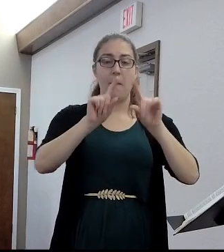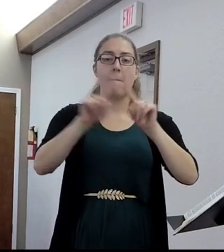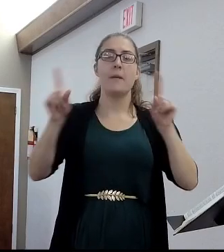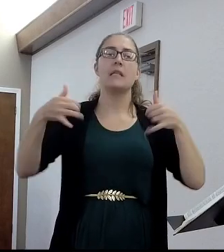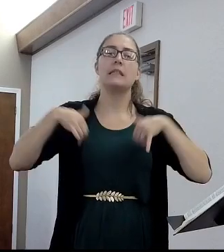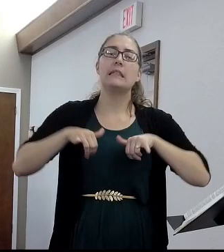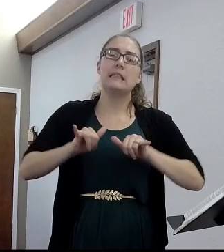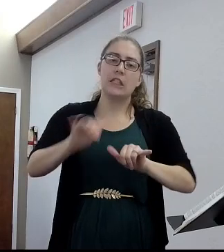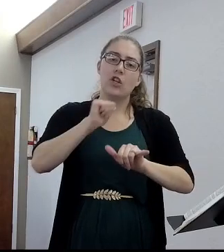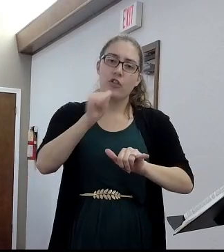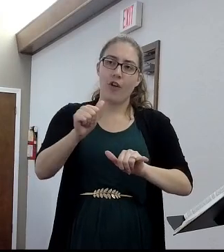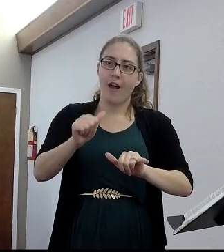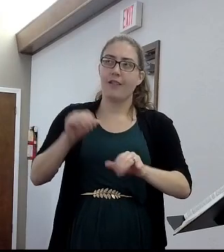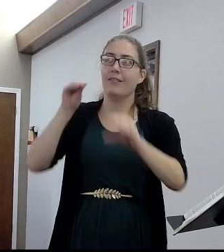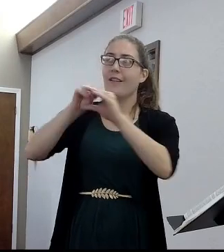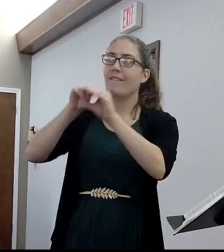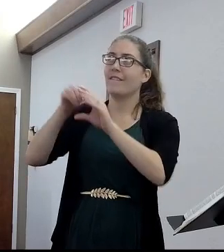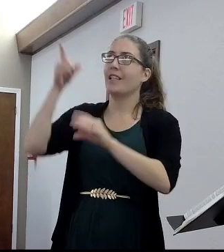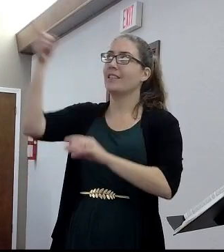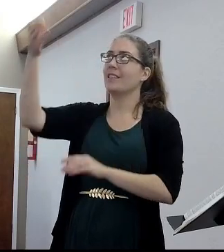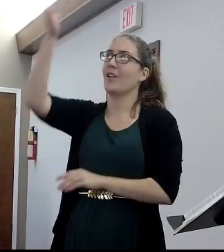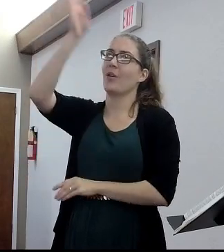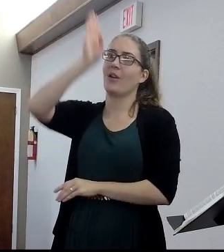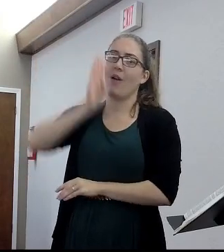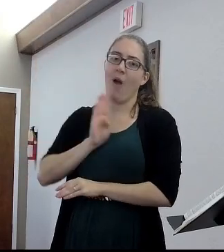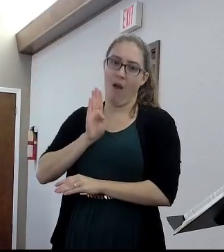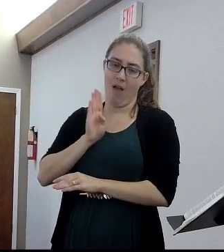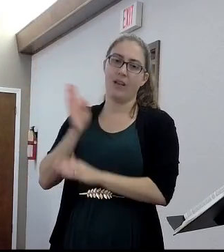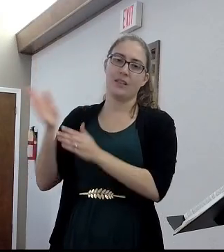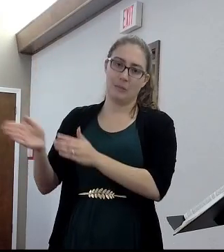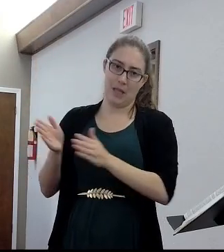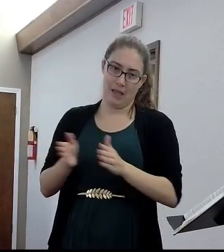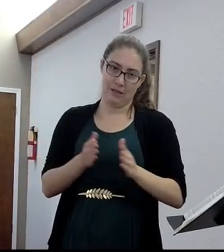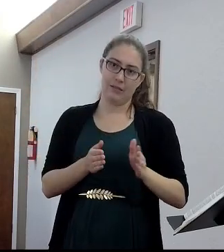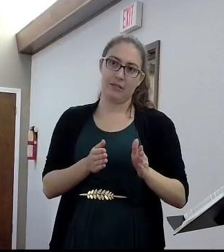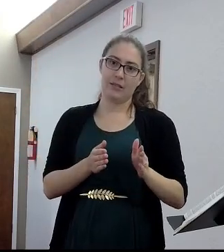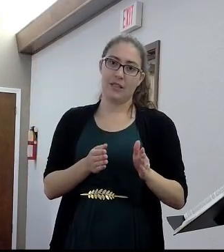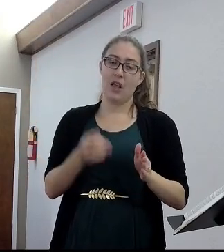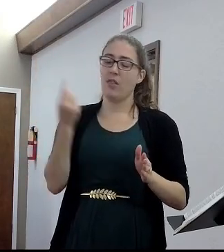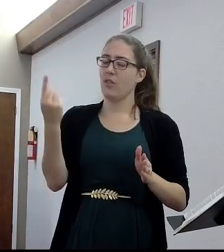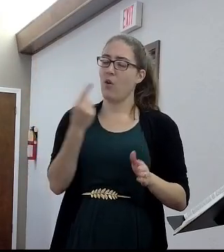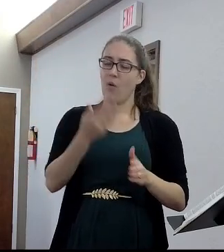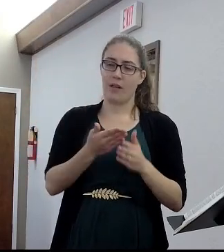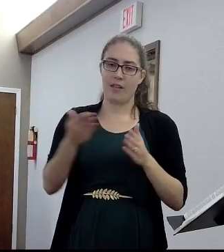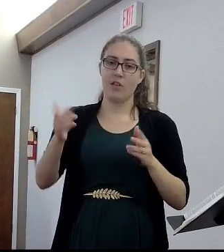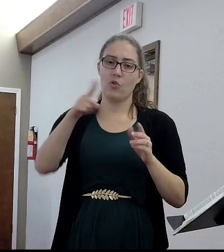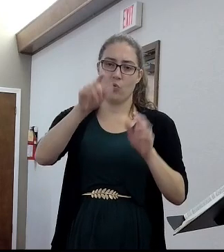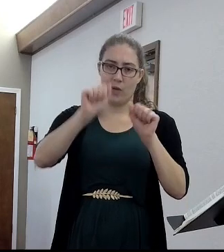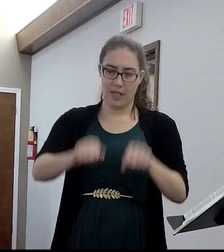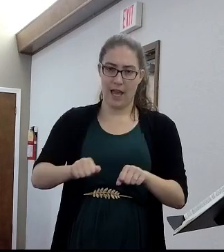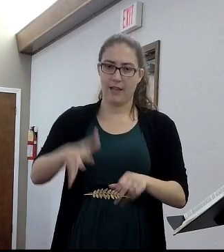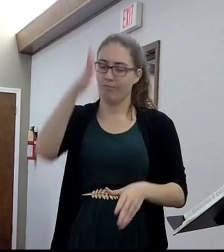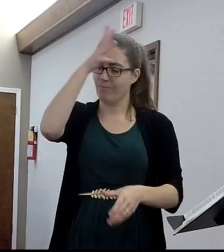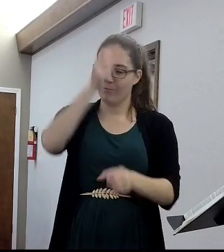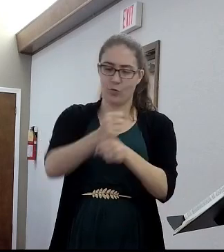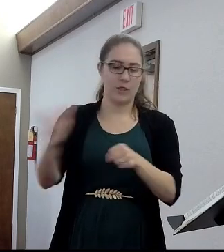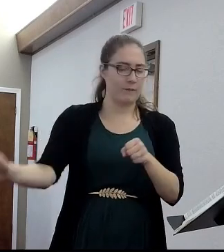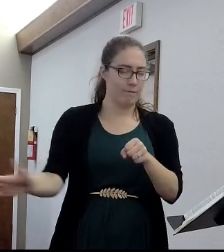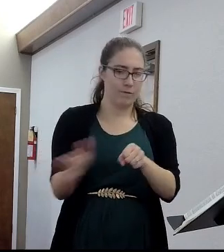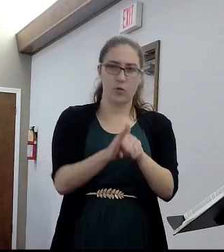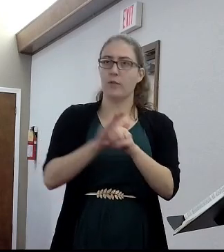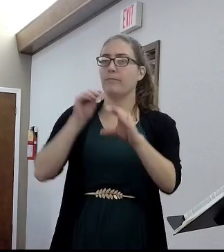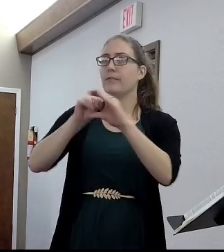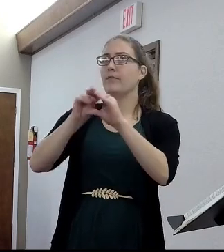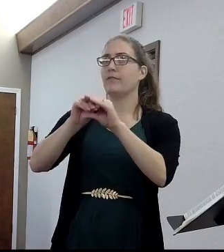they're still not in God's basket. The only basket that you can put all your eggs in and they'll be fine is